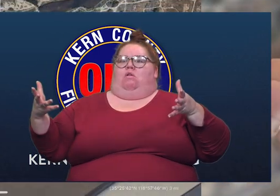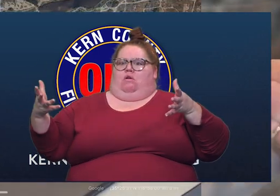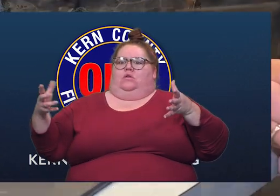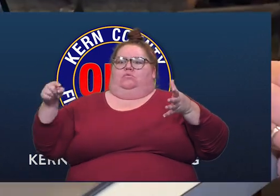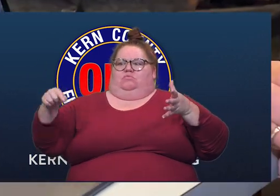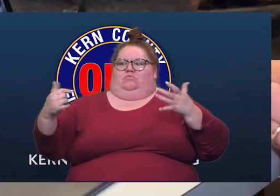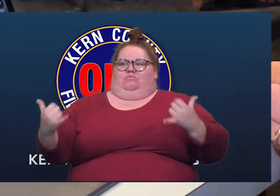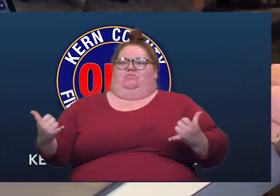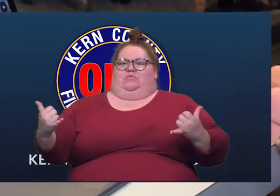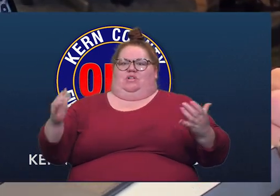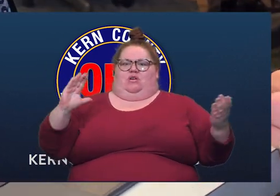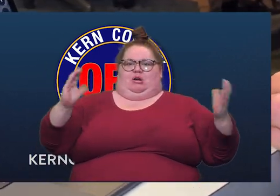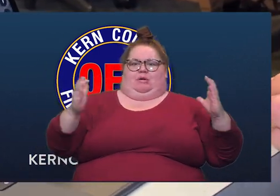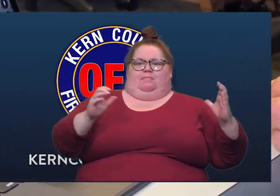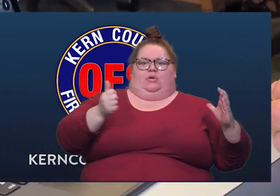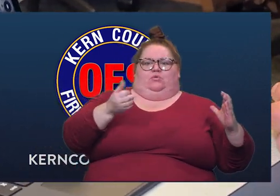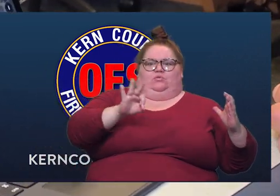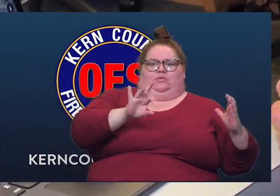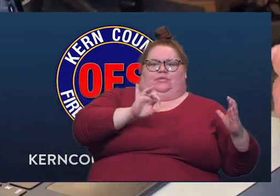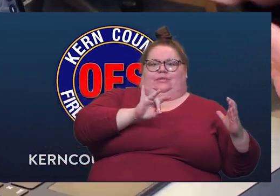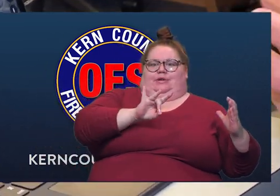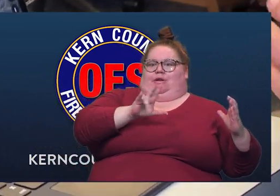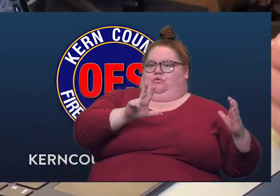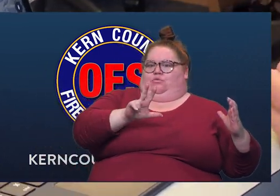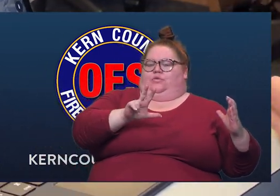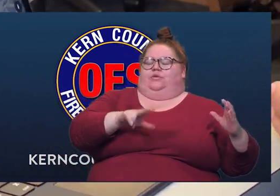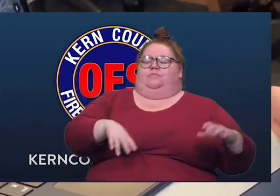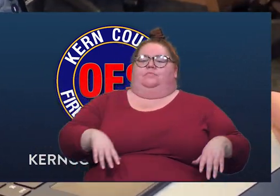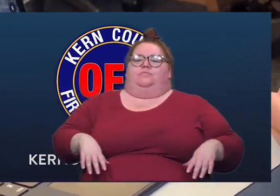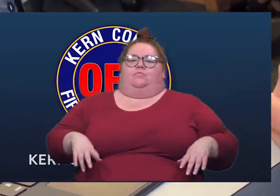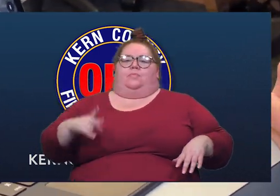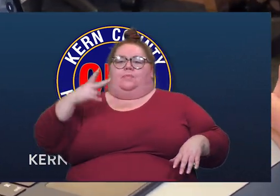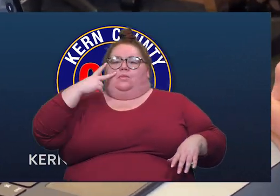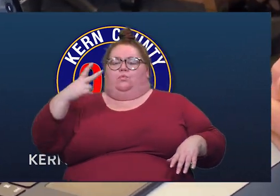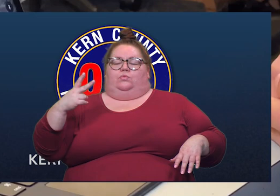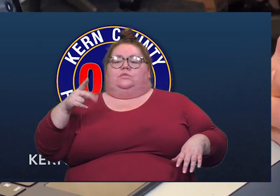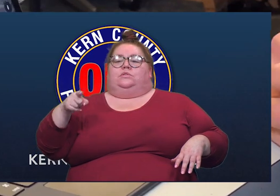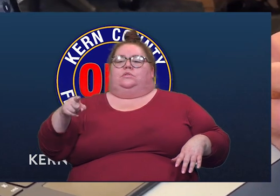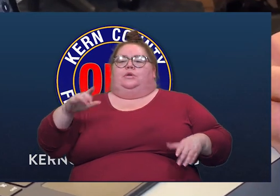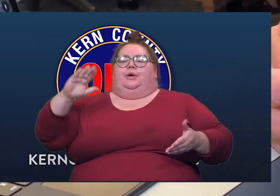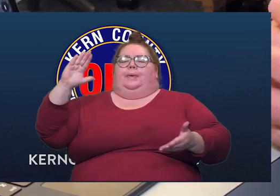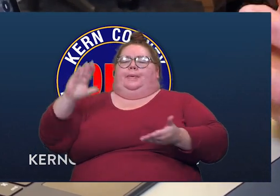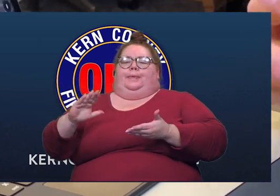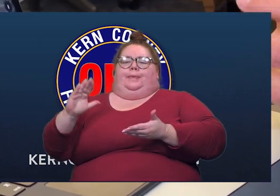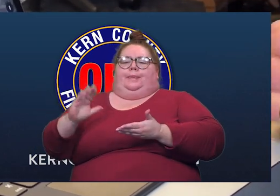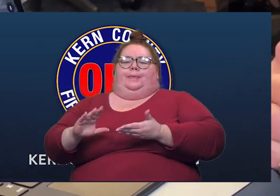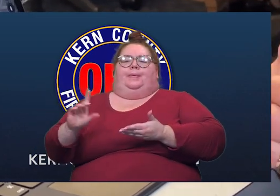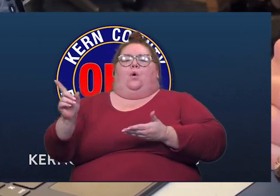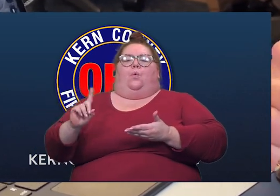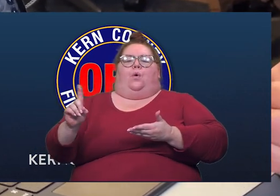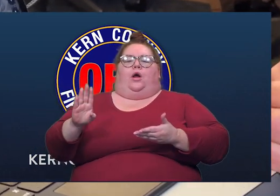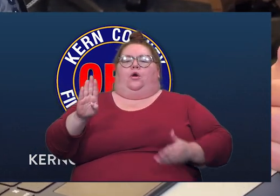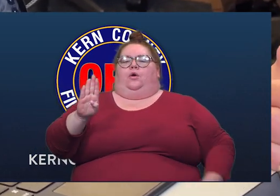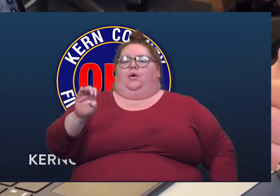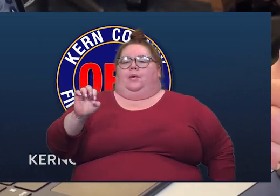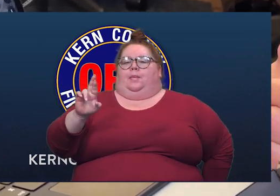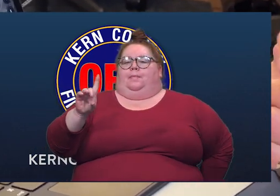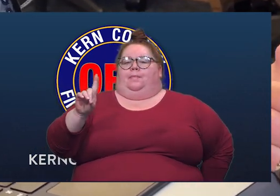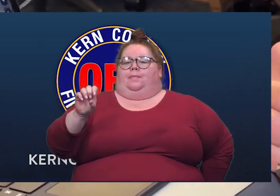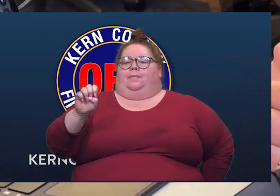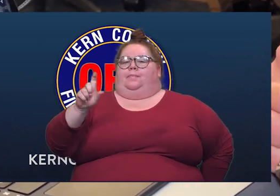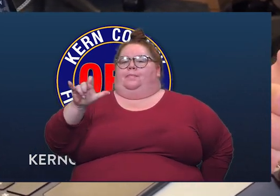place that we start losing that CFS or cubic feet per second is the Beardsley Canal. So the Beardsley Canal,